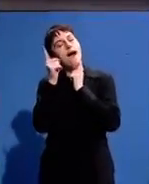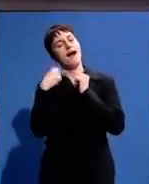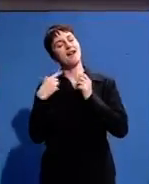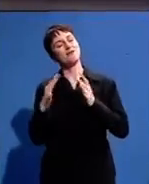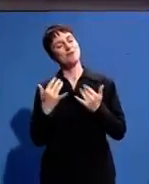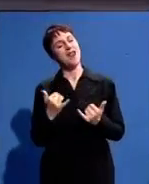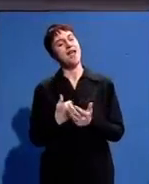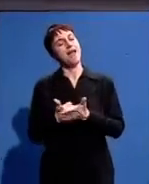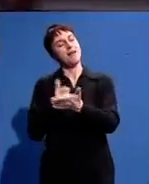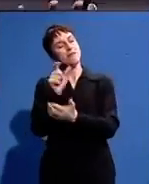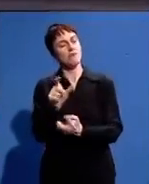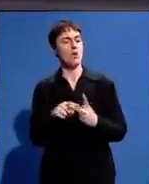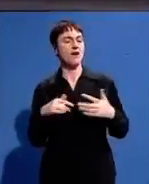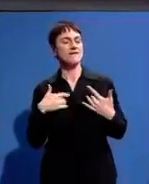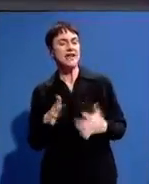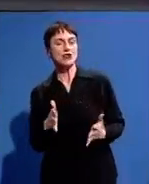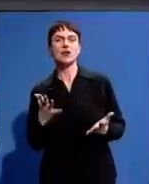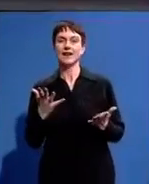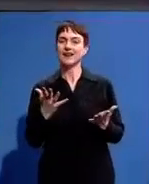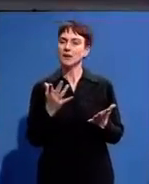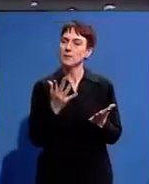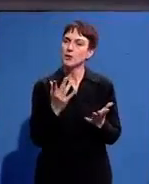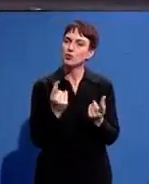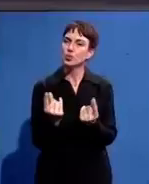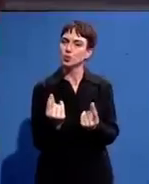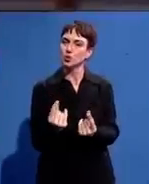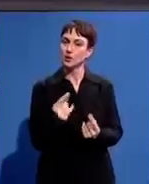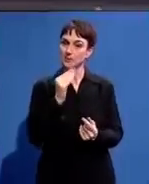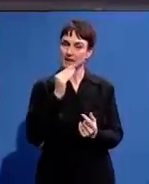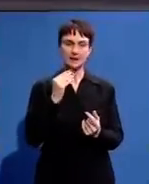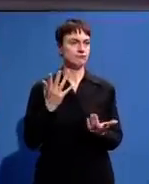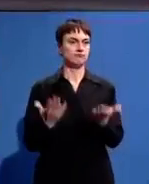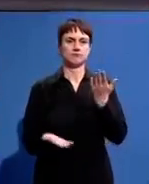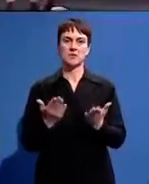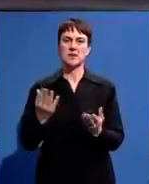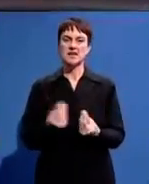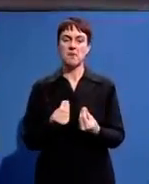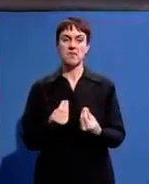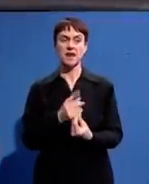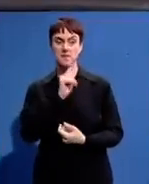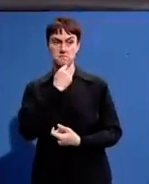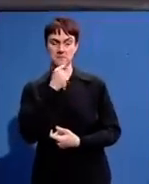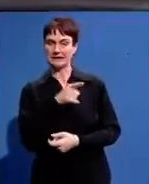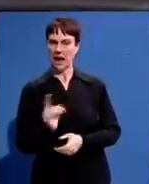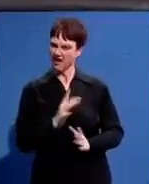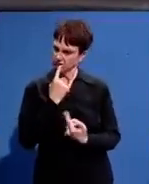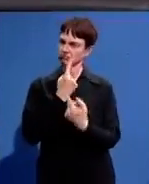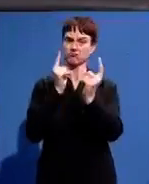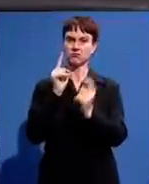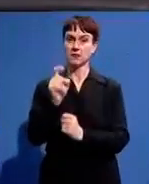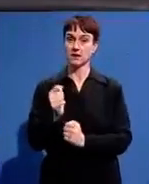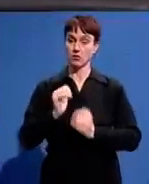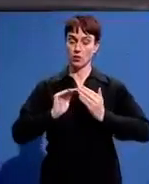helped somebody I have voiced out something that you know that could have been silenced in my community in my space to talk